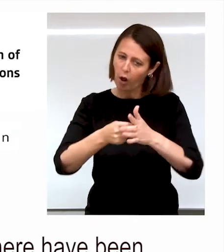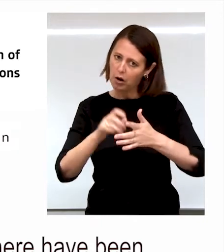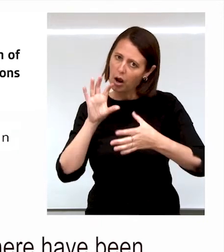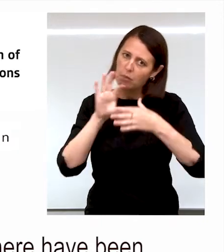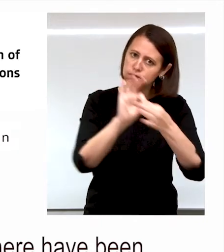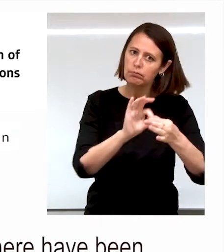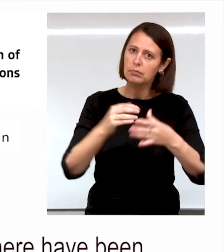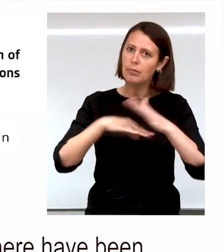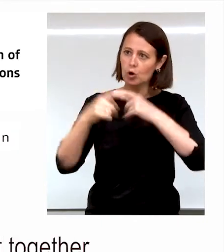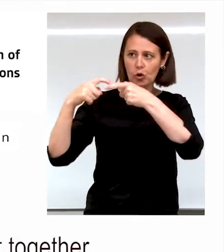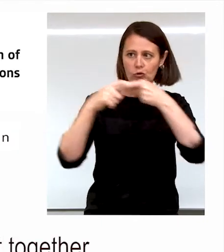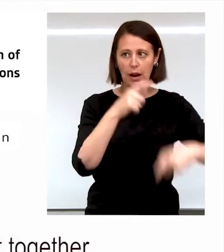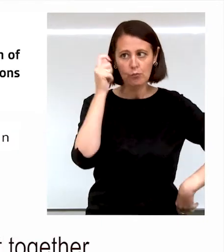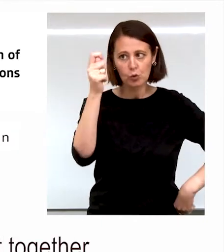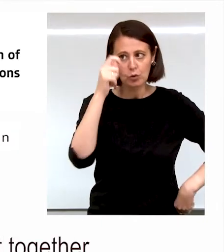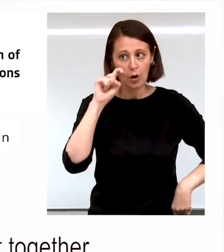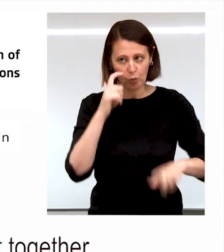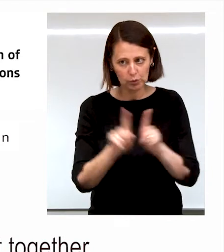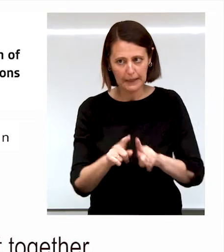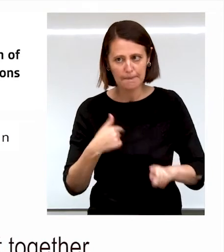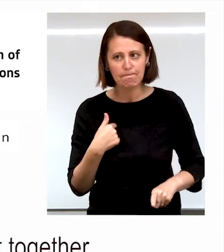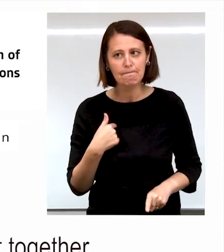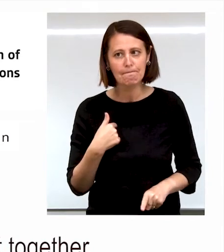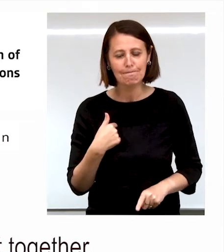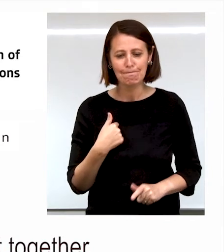one not too far from now.